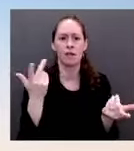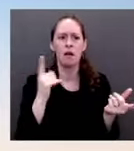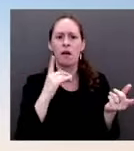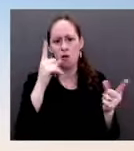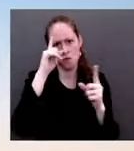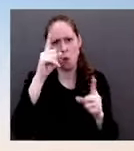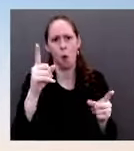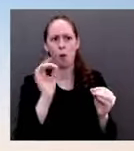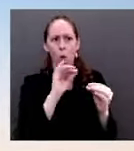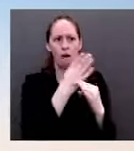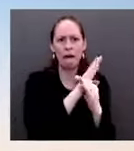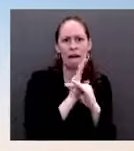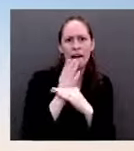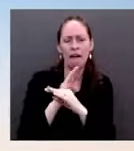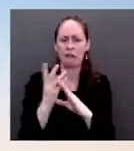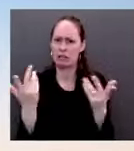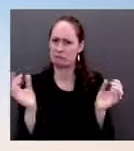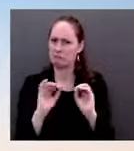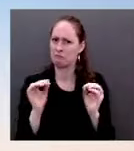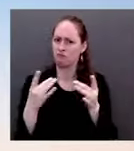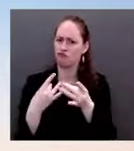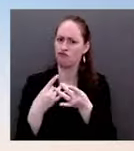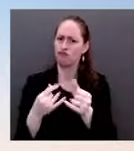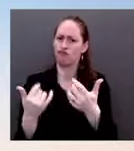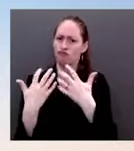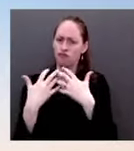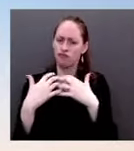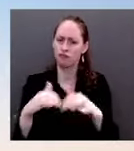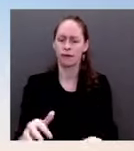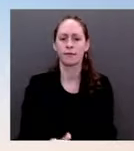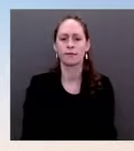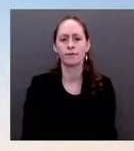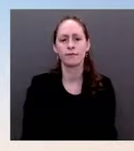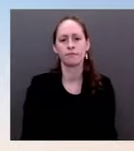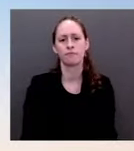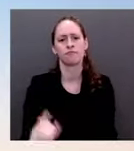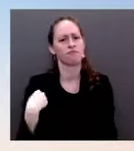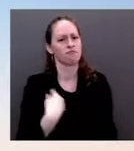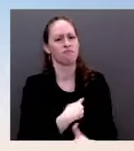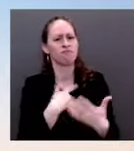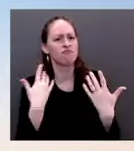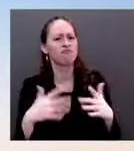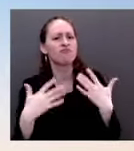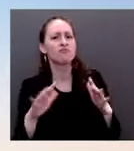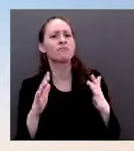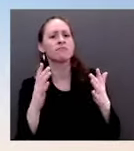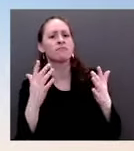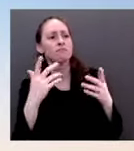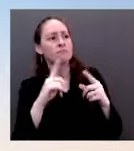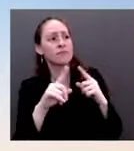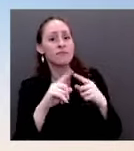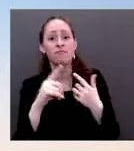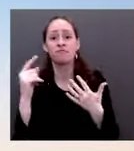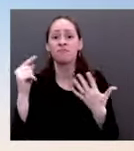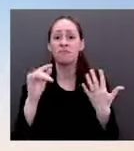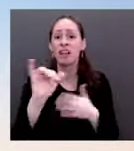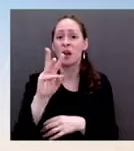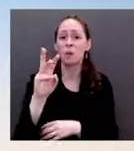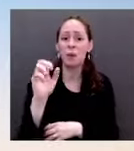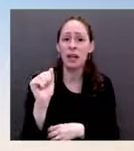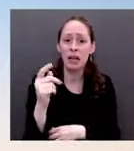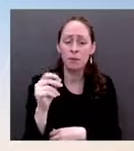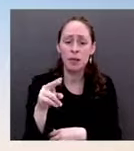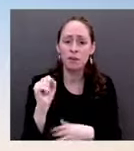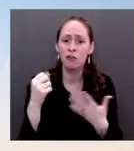to Ukraine. And finally, in identifying additional equipment held in DOD inventories that can be delivered under the Excess Defense Articles